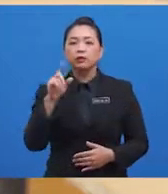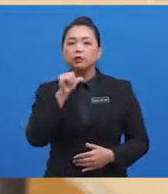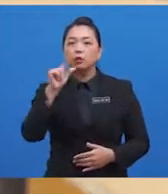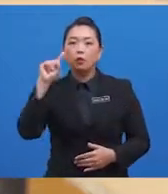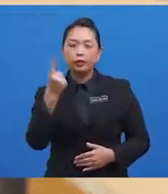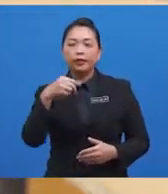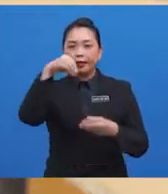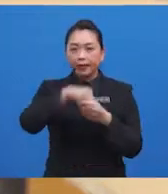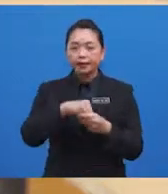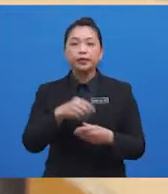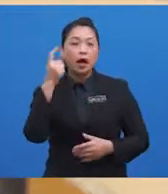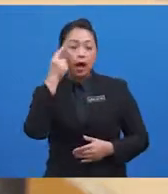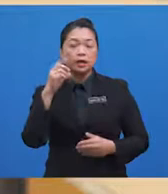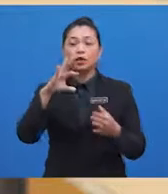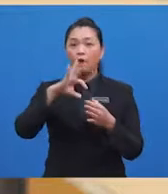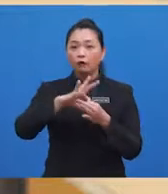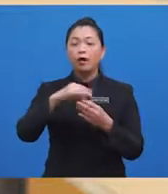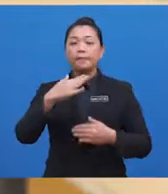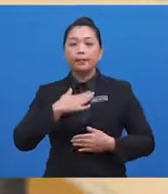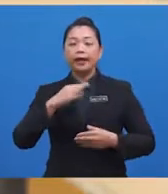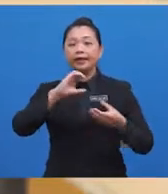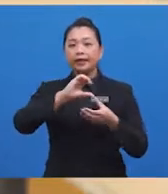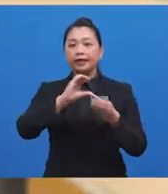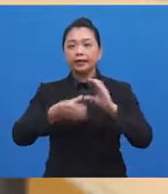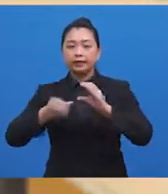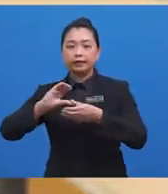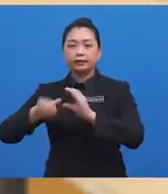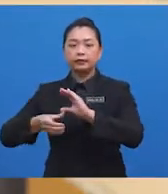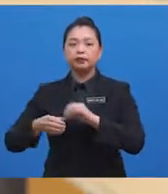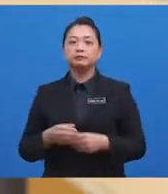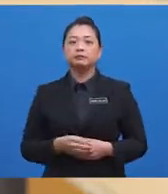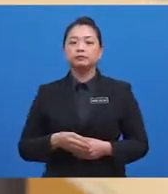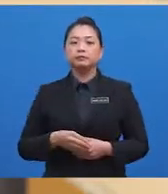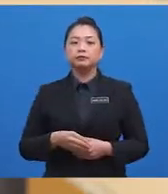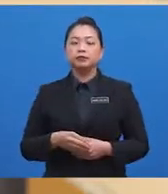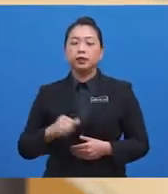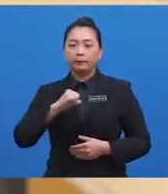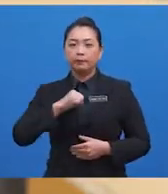in the eyes of my colleagues, but also for the very first time in my own.